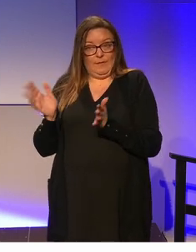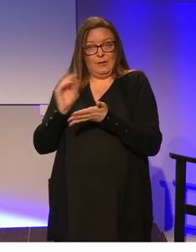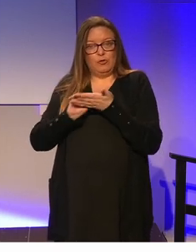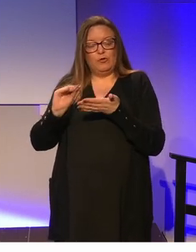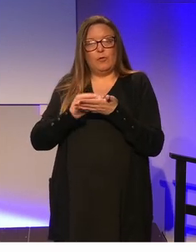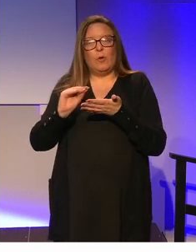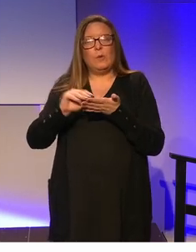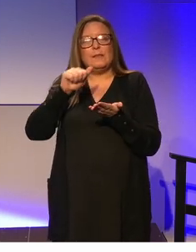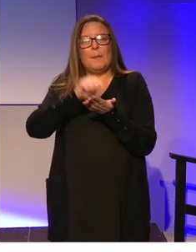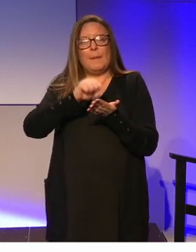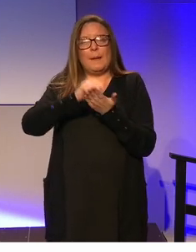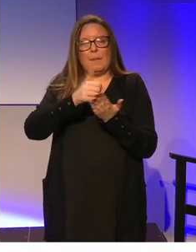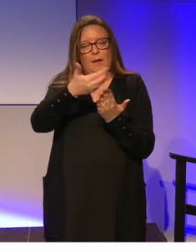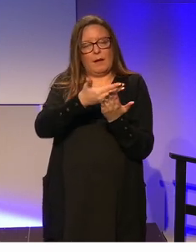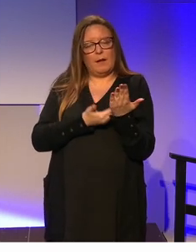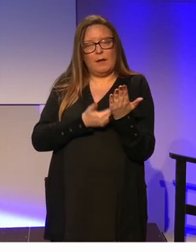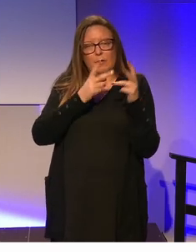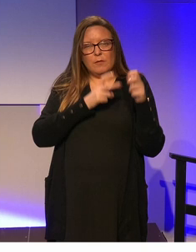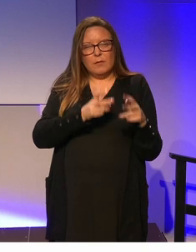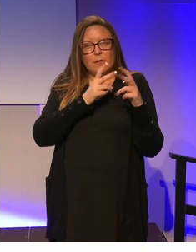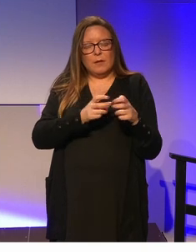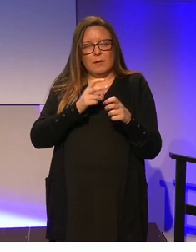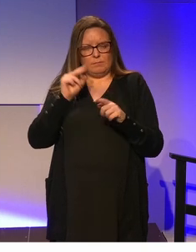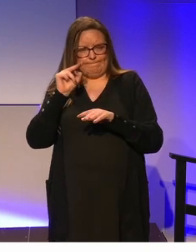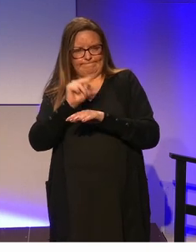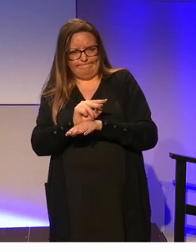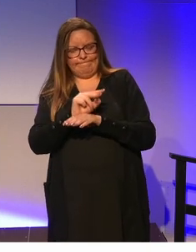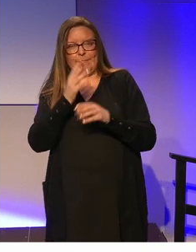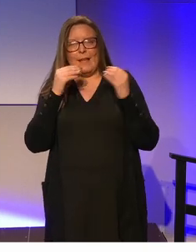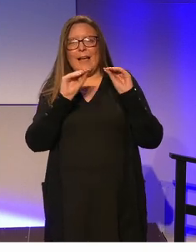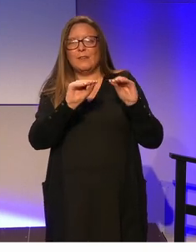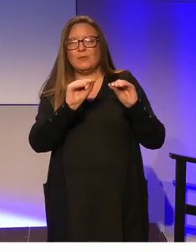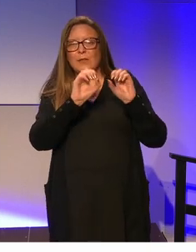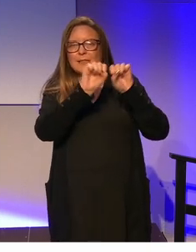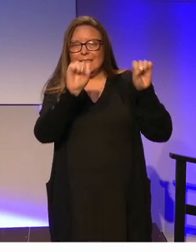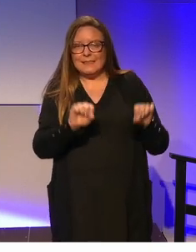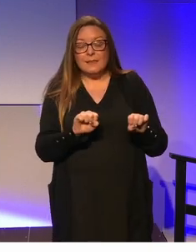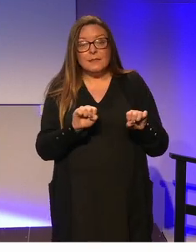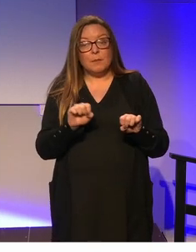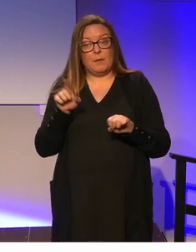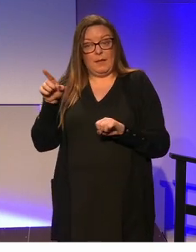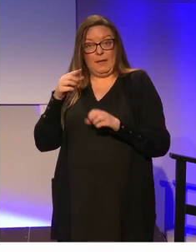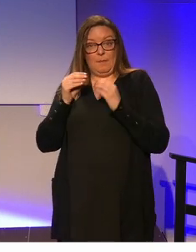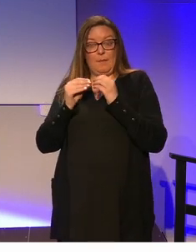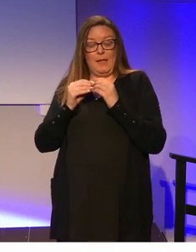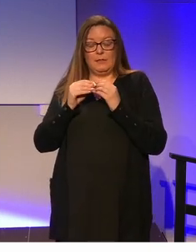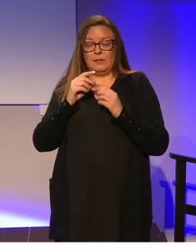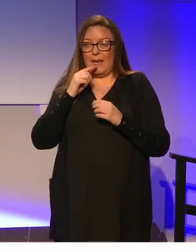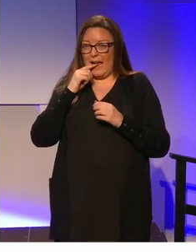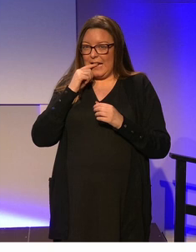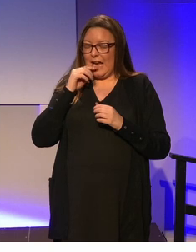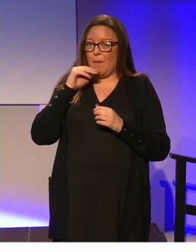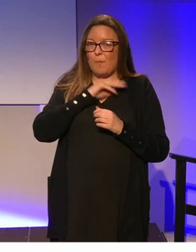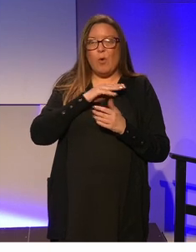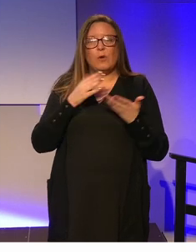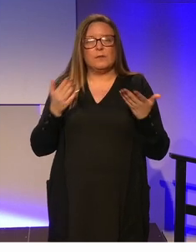2004 a paper on his observations on the education system and what he said I think is something that is really important for us